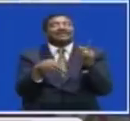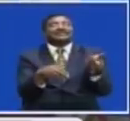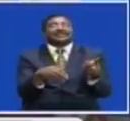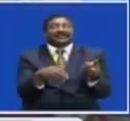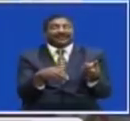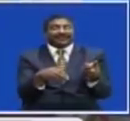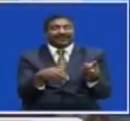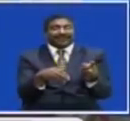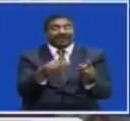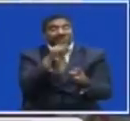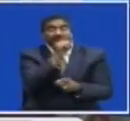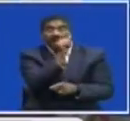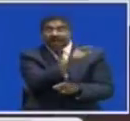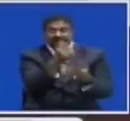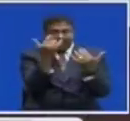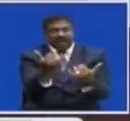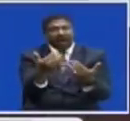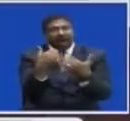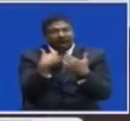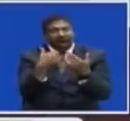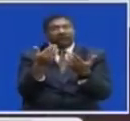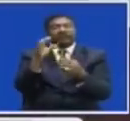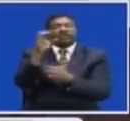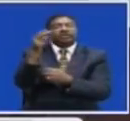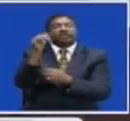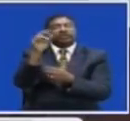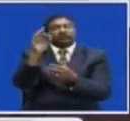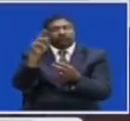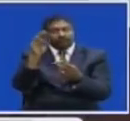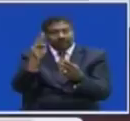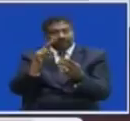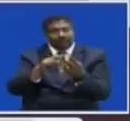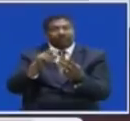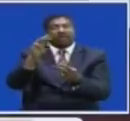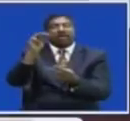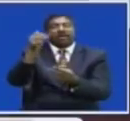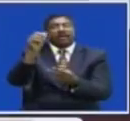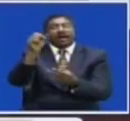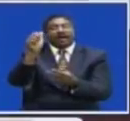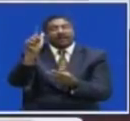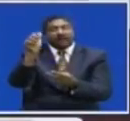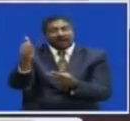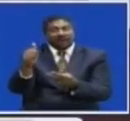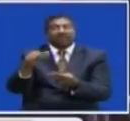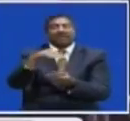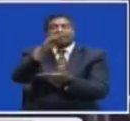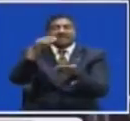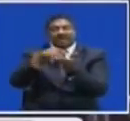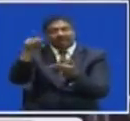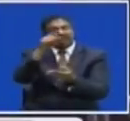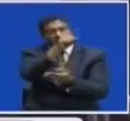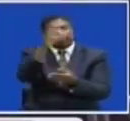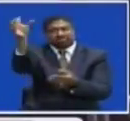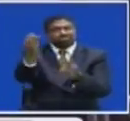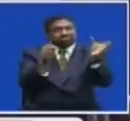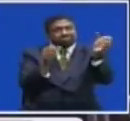Mr. Msonda Now has outlets In Chifubu Masala And in the city center Where he has Employed fellow Youths To